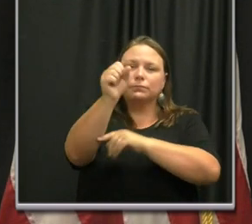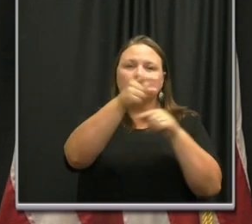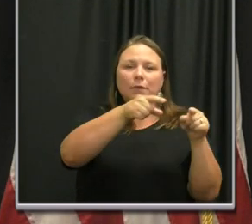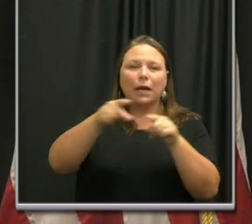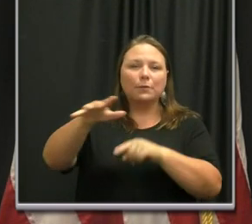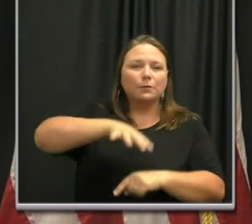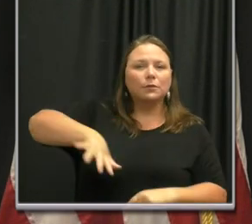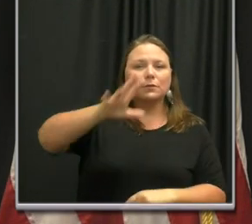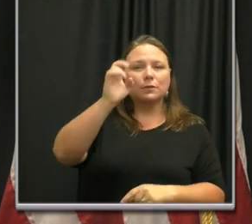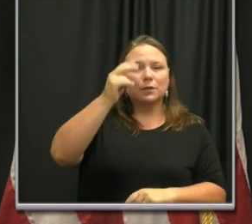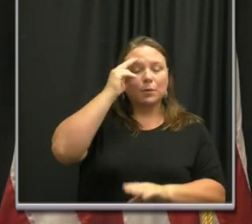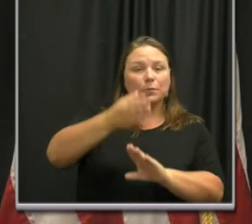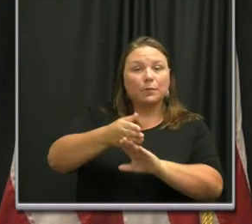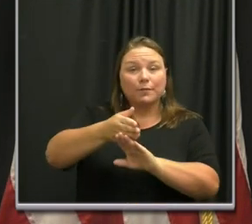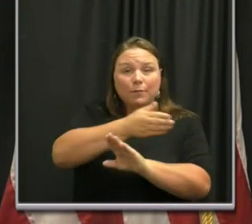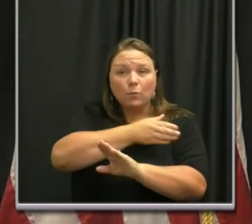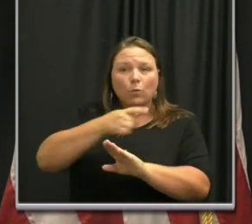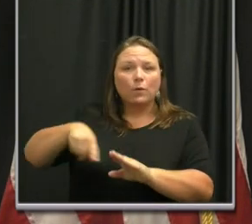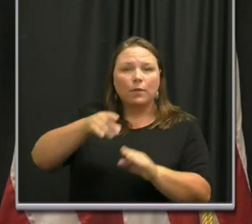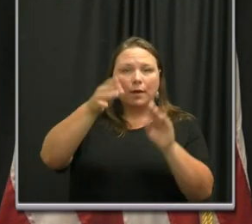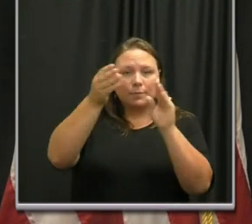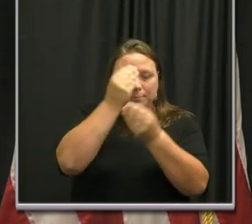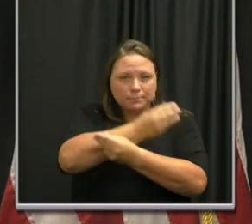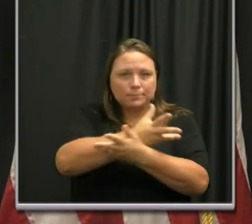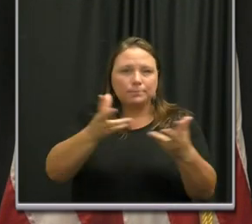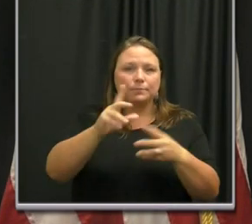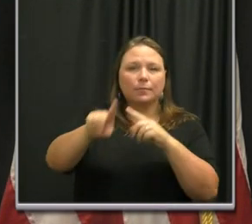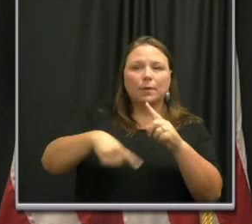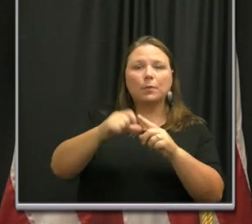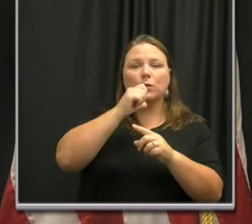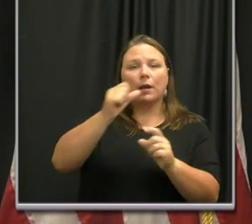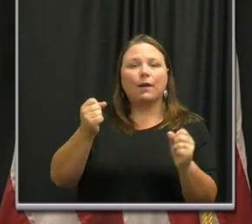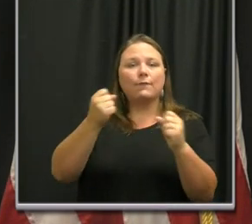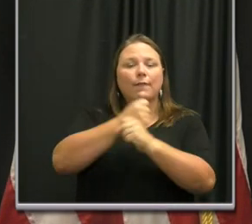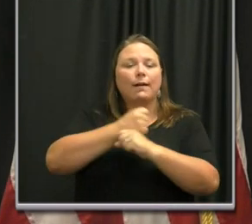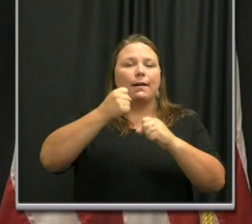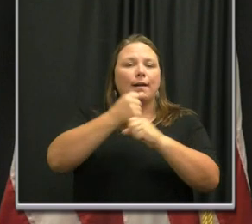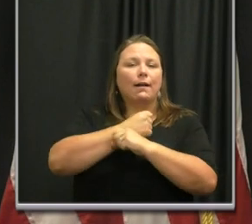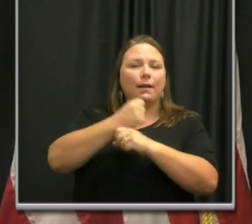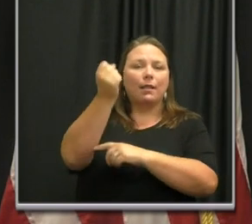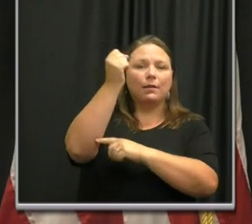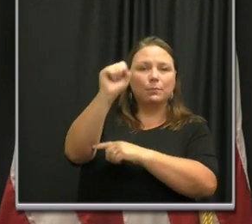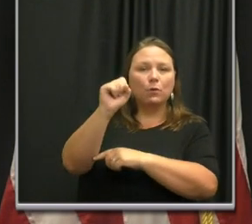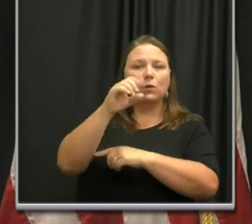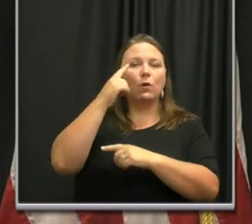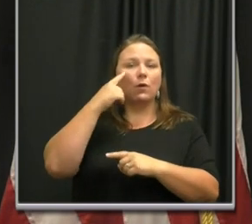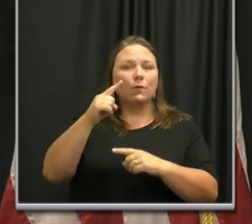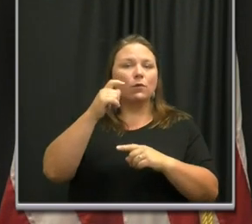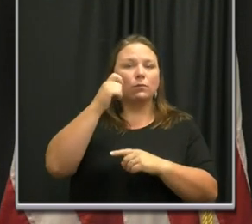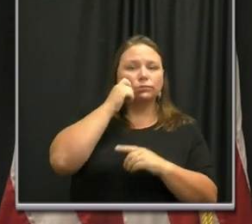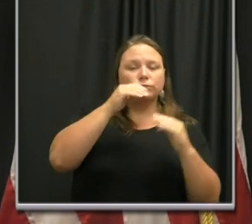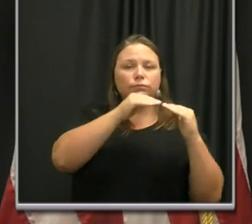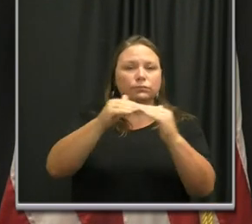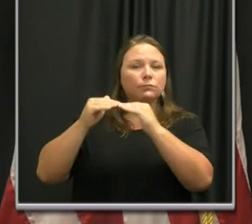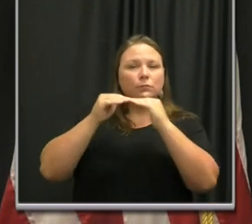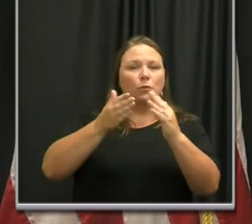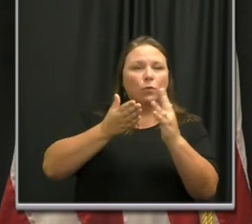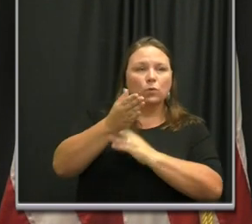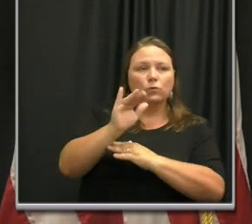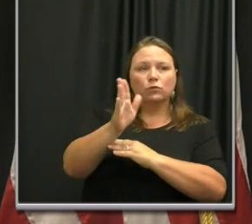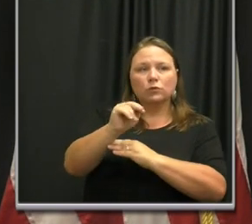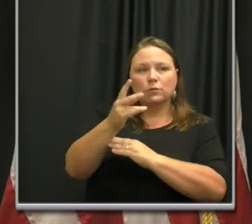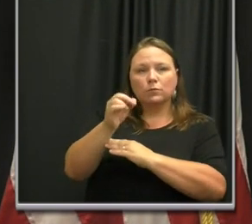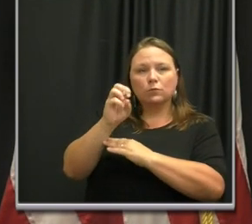Nashville before taking their message of non-violent protest for racial equality throughout the Jim Crow South.